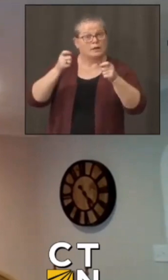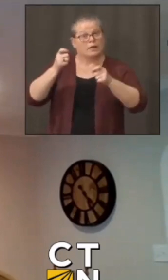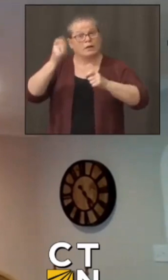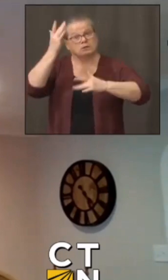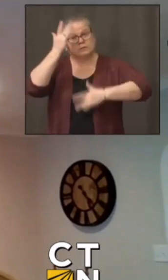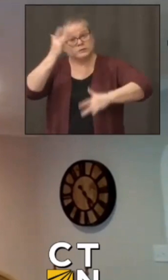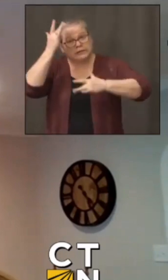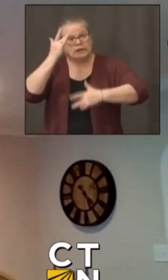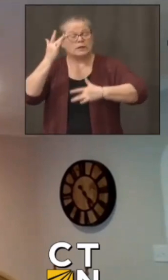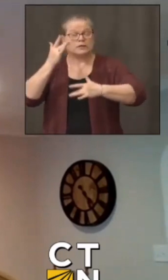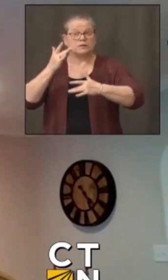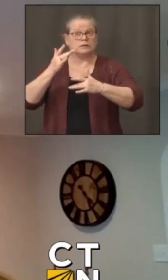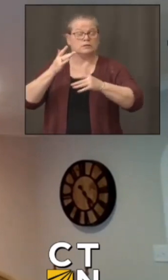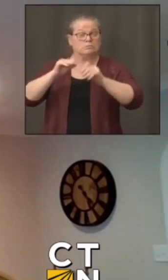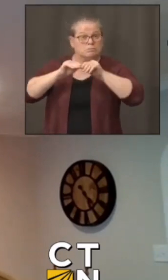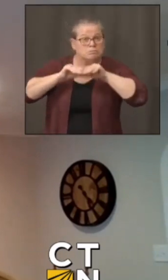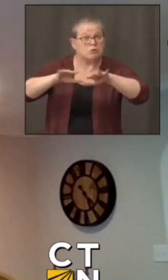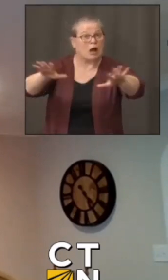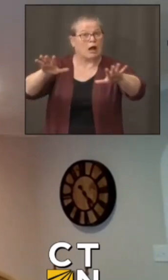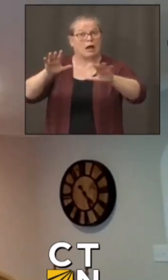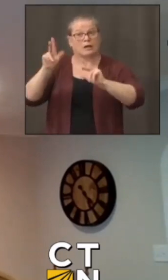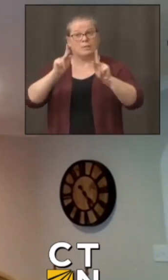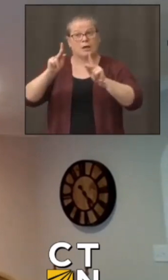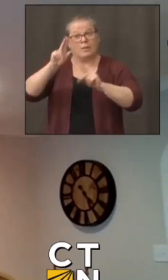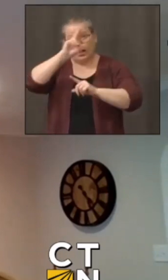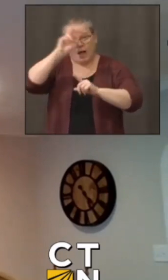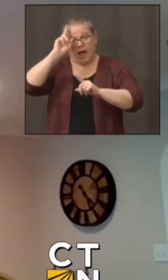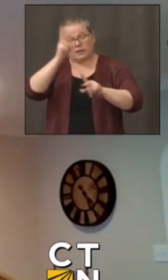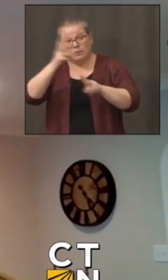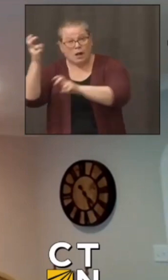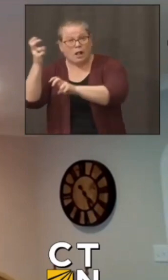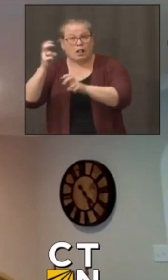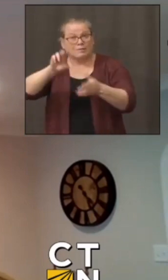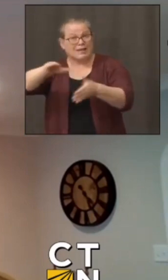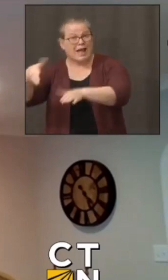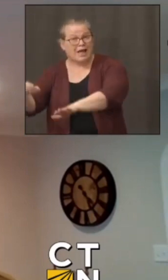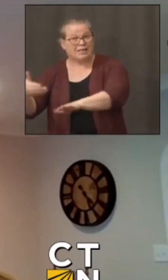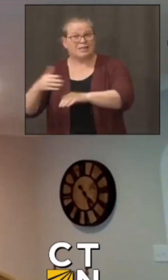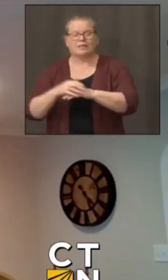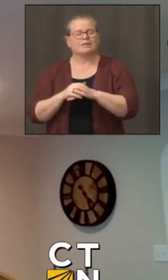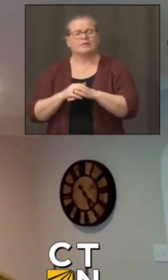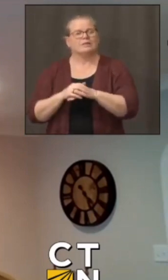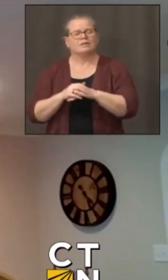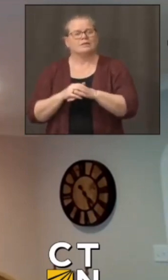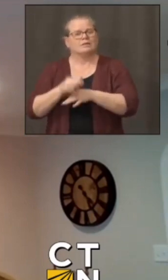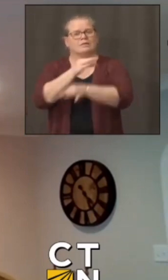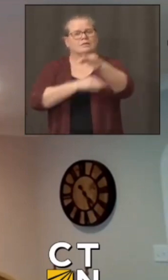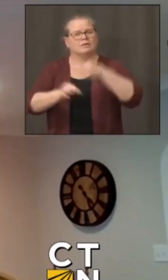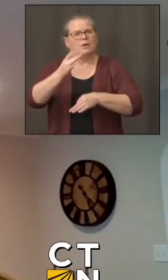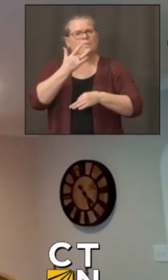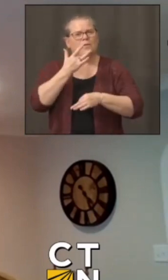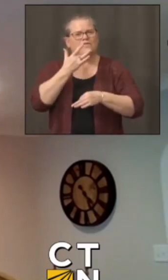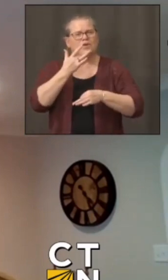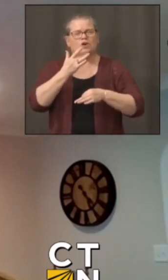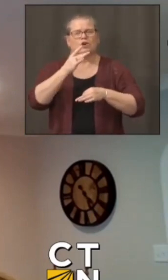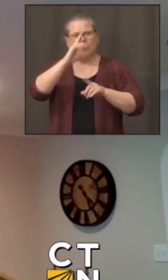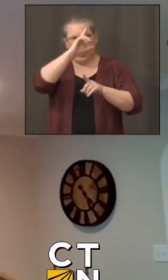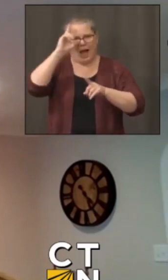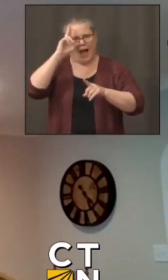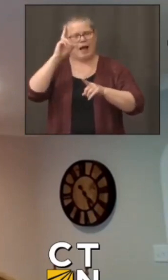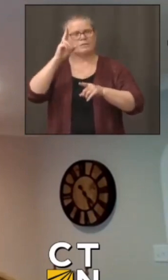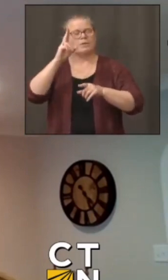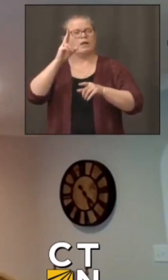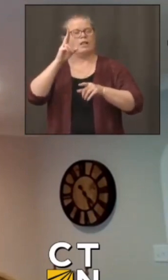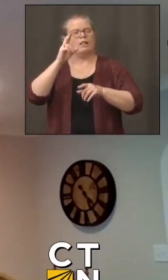um you know we we try to prevent those hospitalizations and death um and then we develop uh and